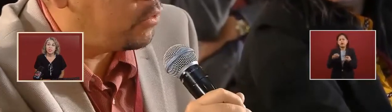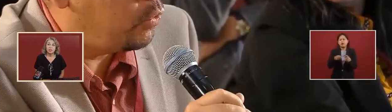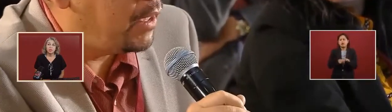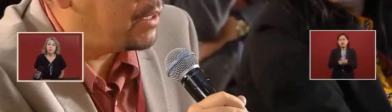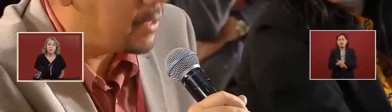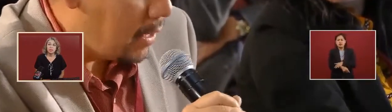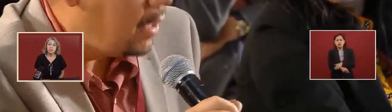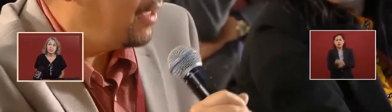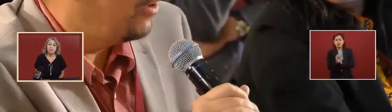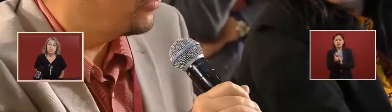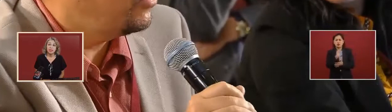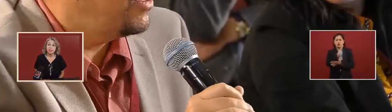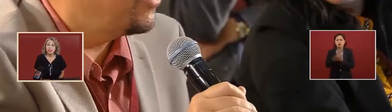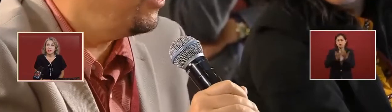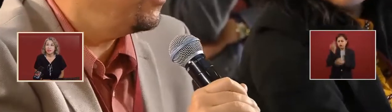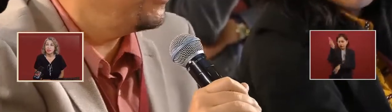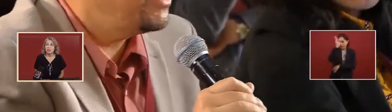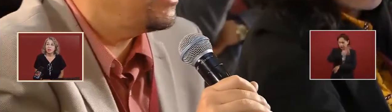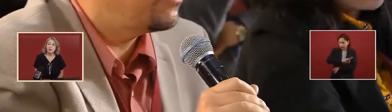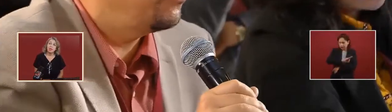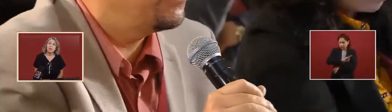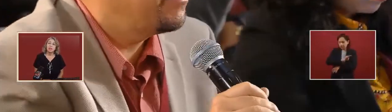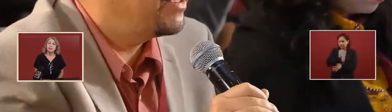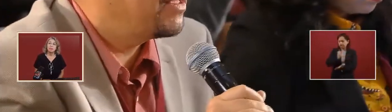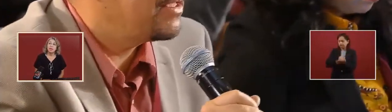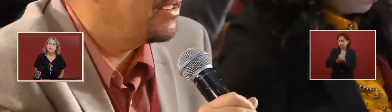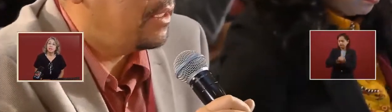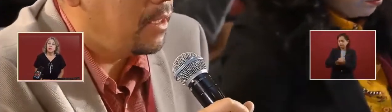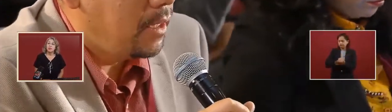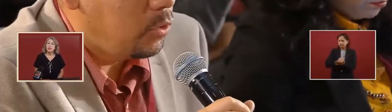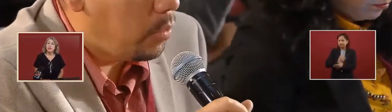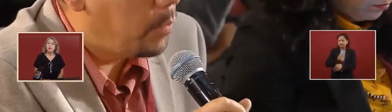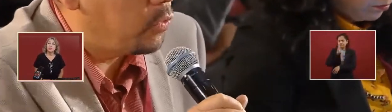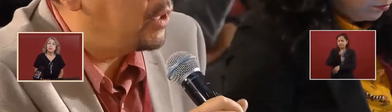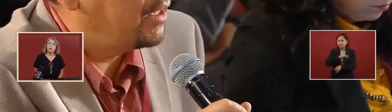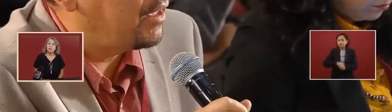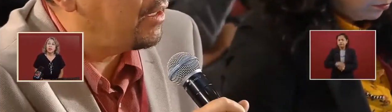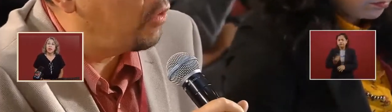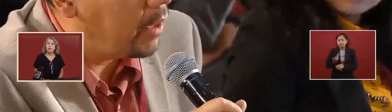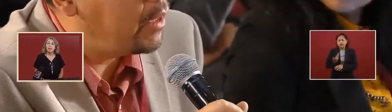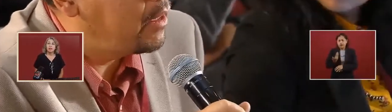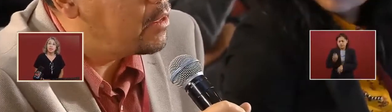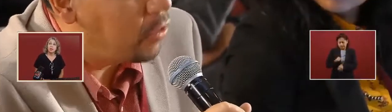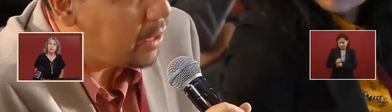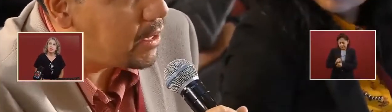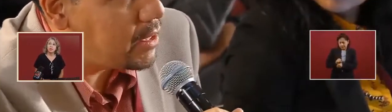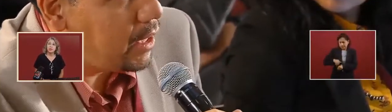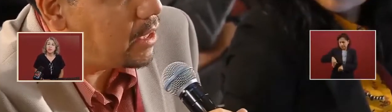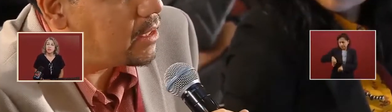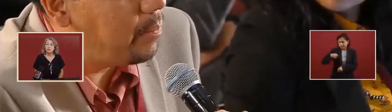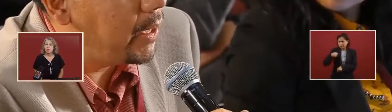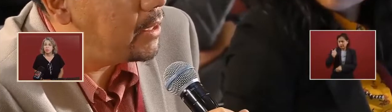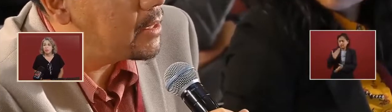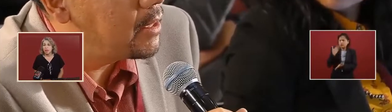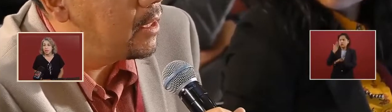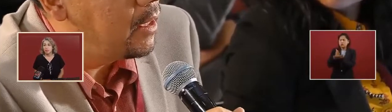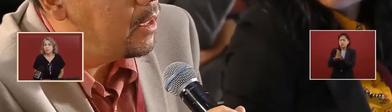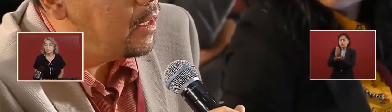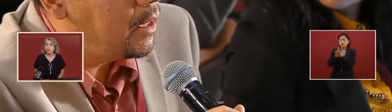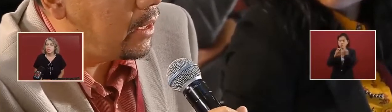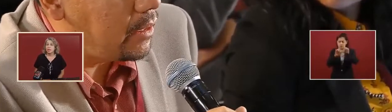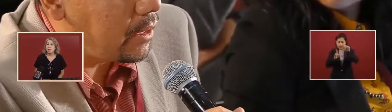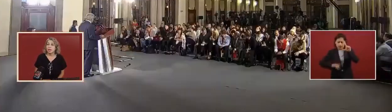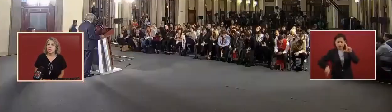in the past few weeks I've had the opportunity to remind and to